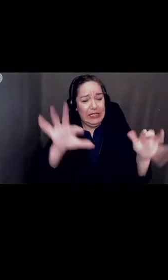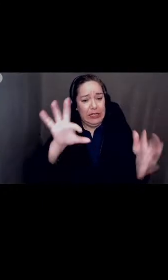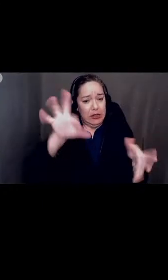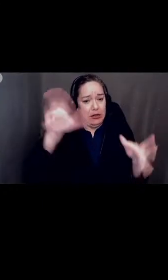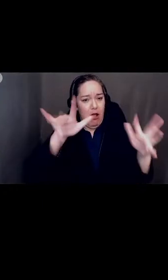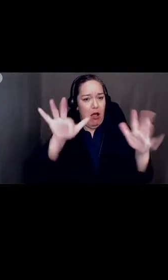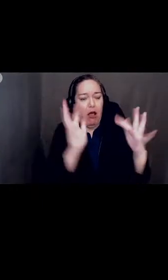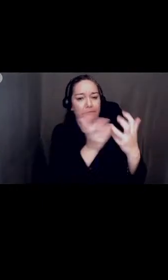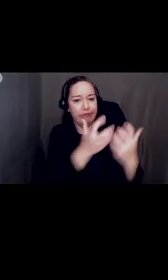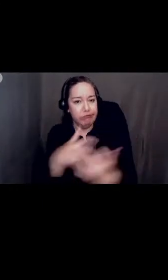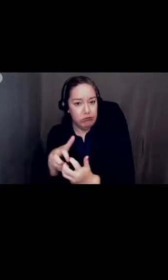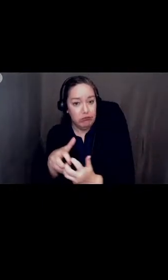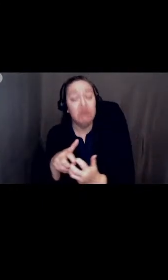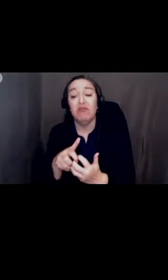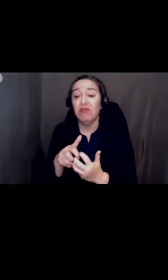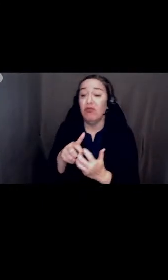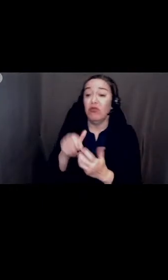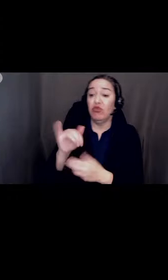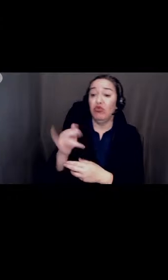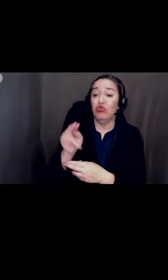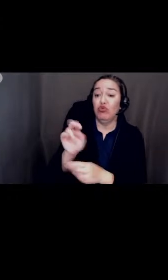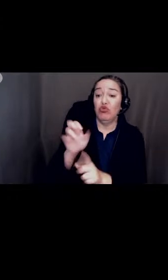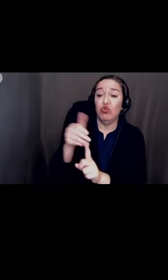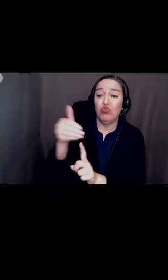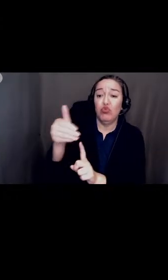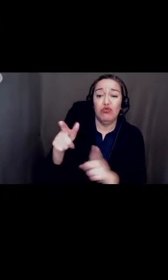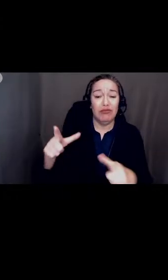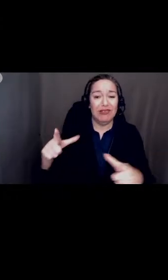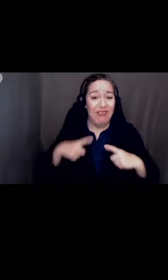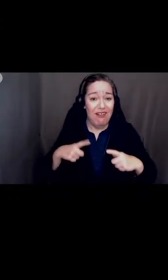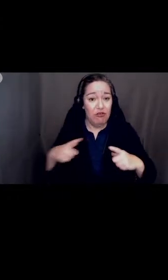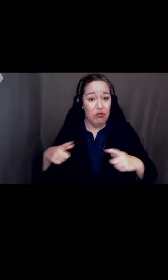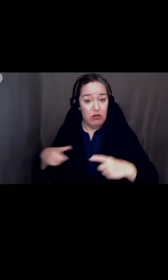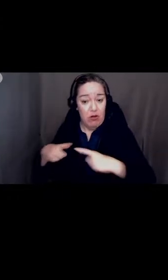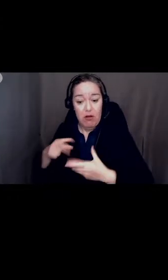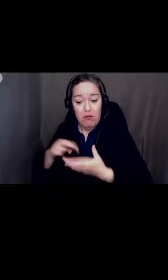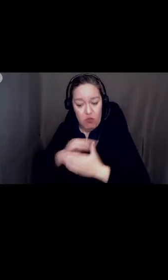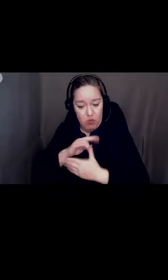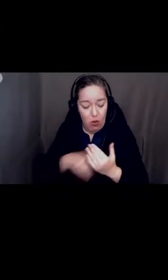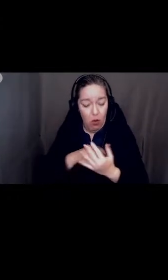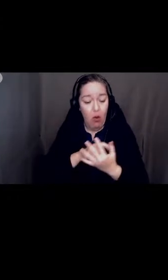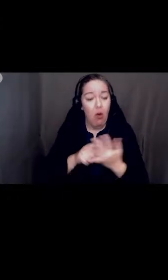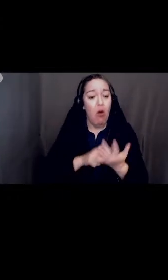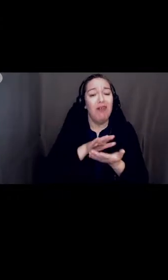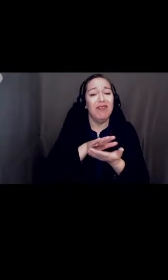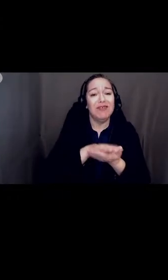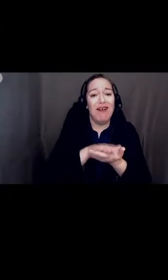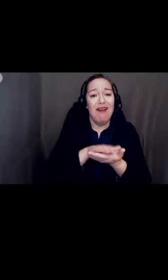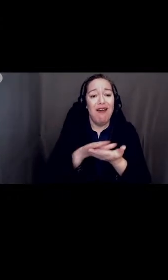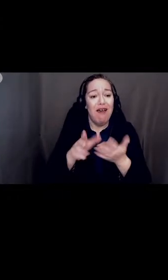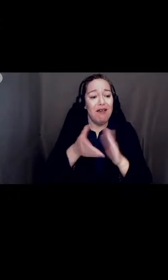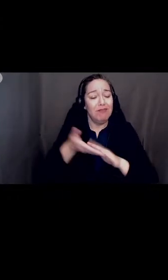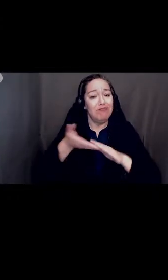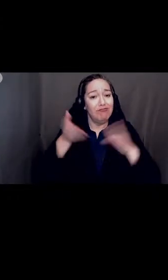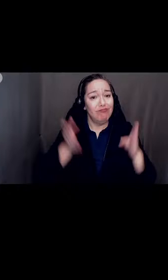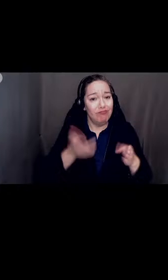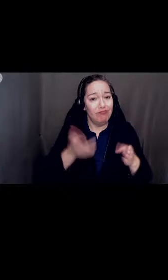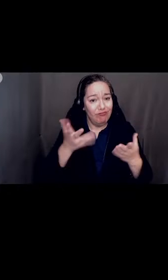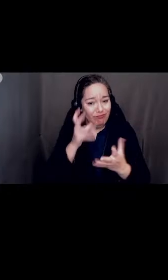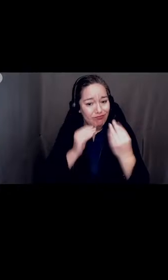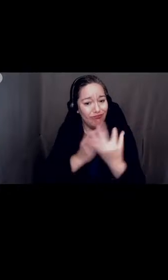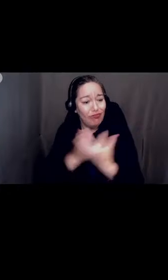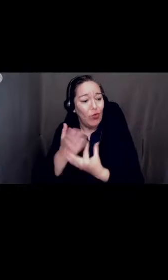so, after retirement in June, we'll have all but four site administrators that have gone through the NSL program. Most of those are new